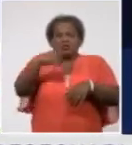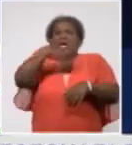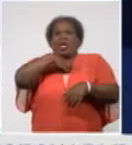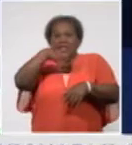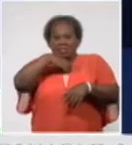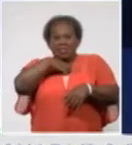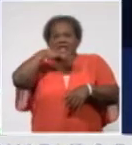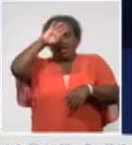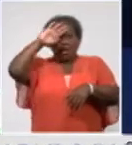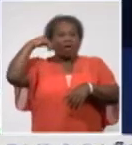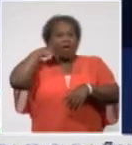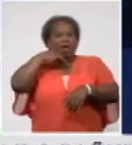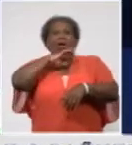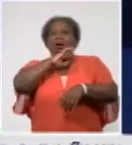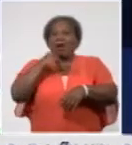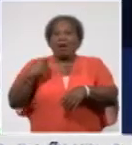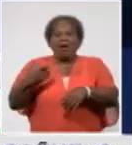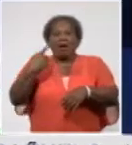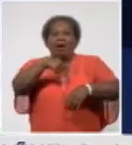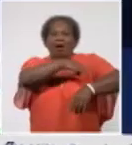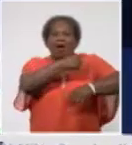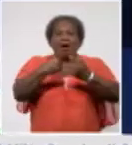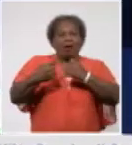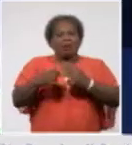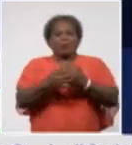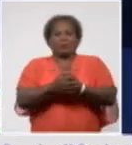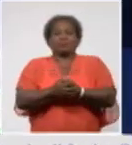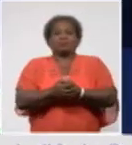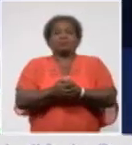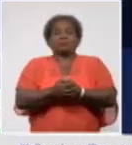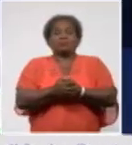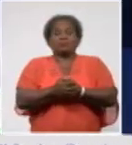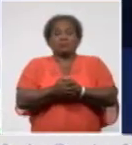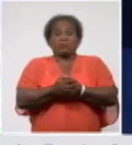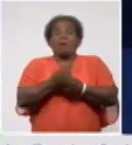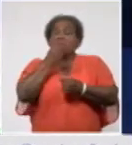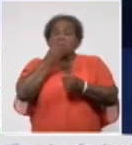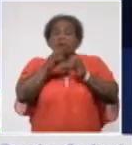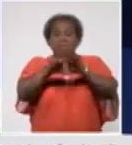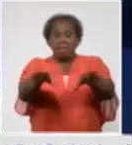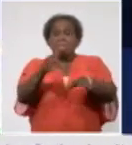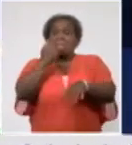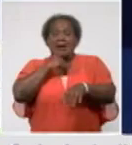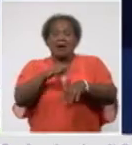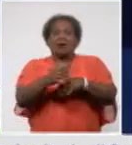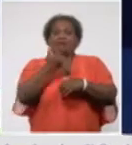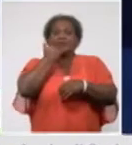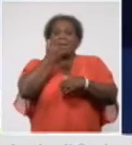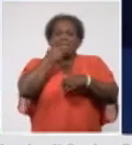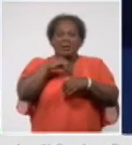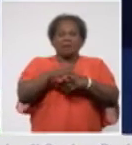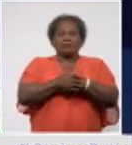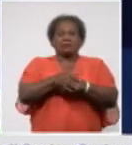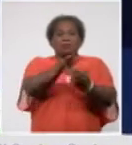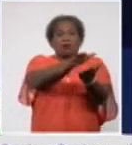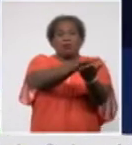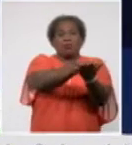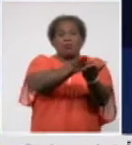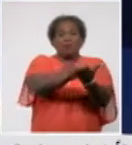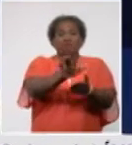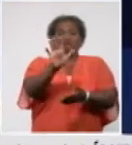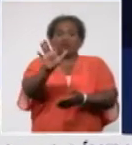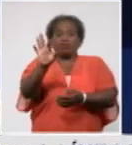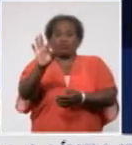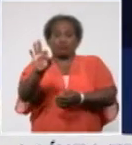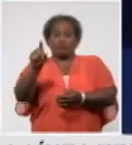By age group, 10 positive cases diagnosed yesterday are under the age of 18.